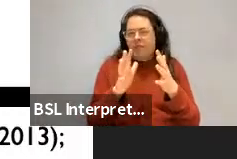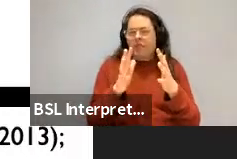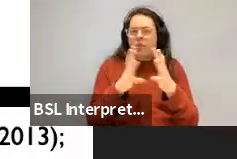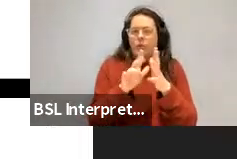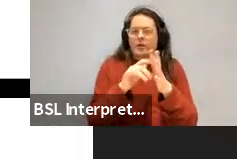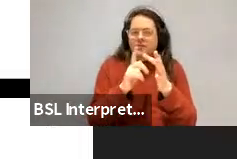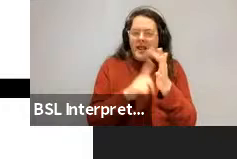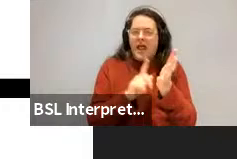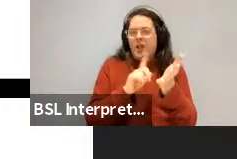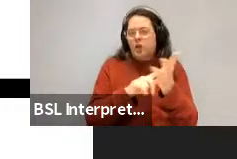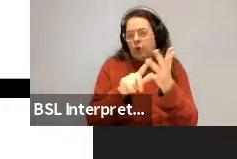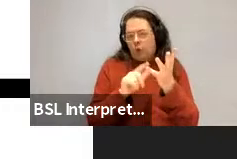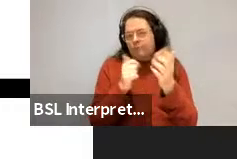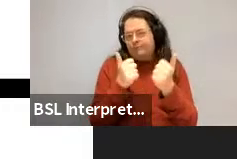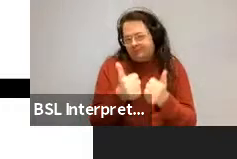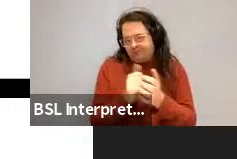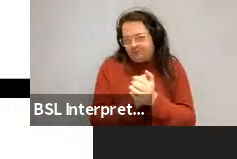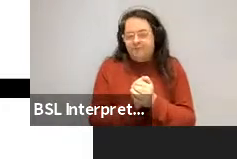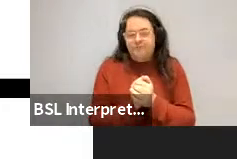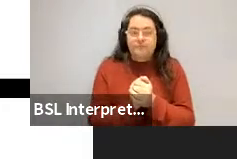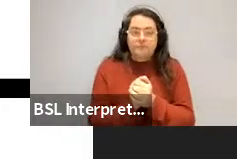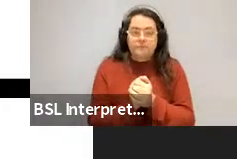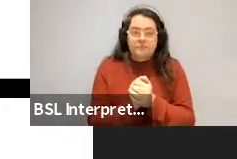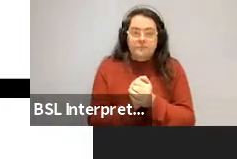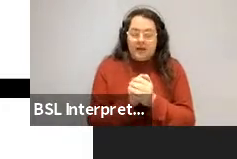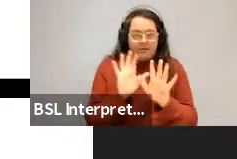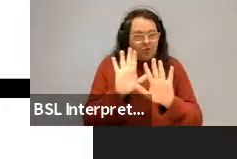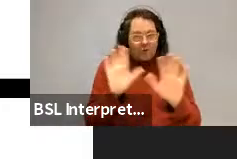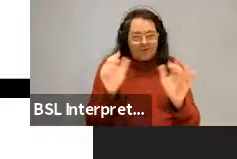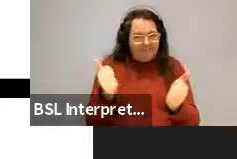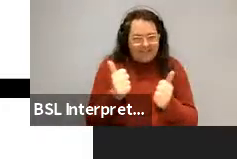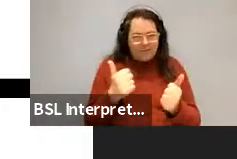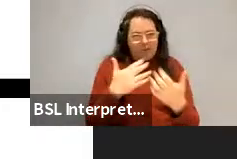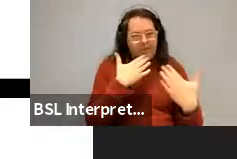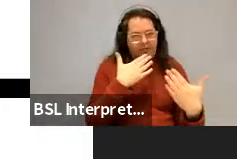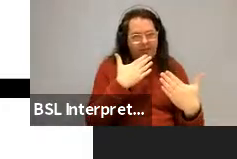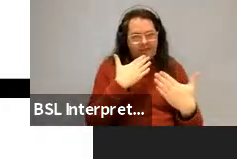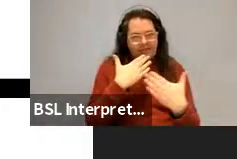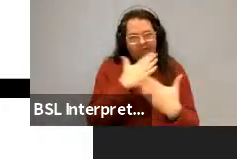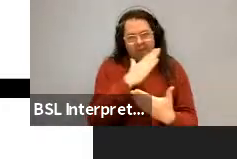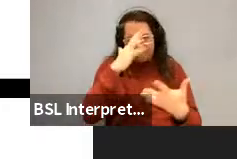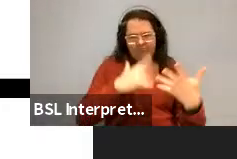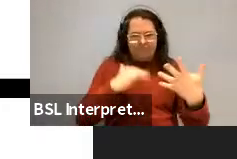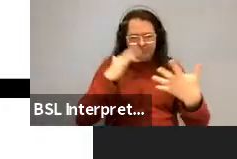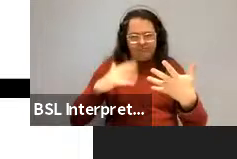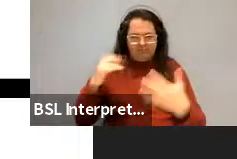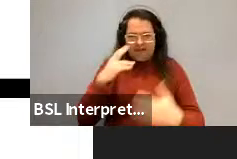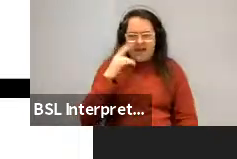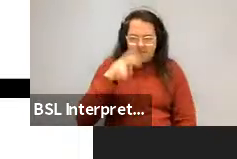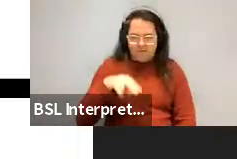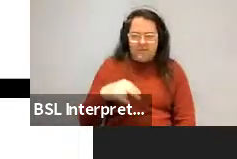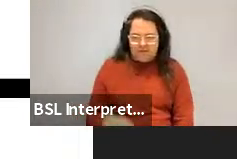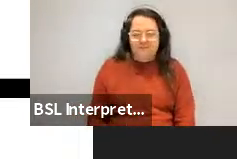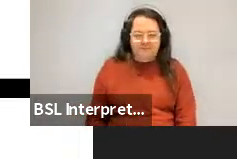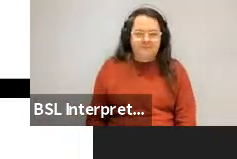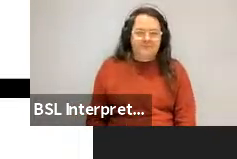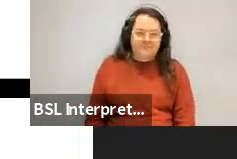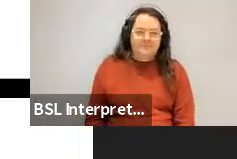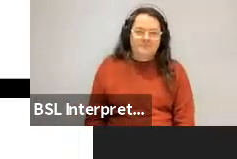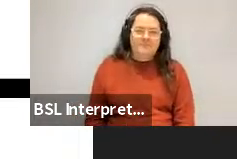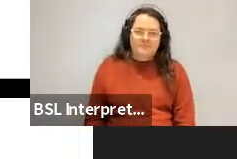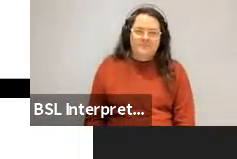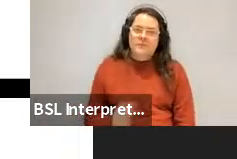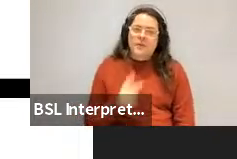fundamental there. And I'm not done with the internet. I just want to acknowledge people in my cognitive science